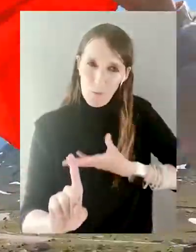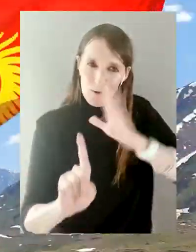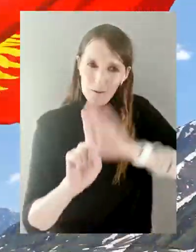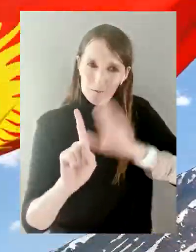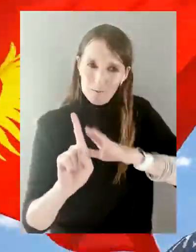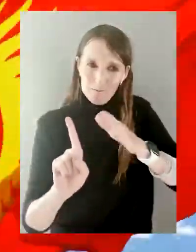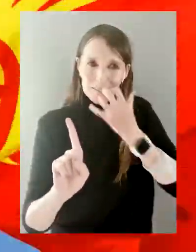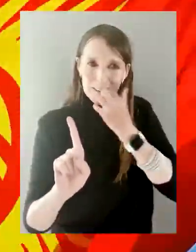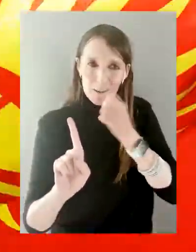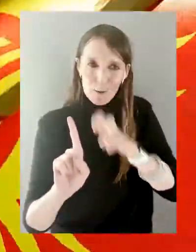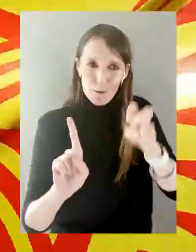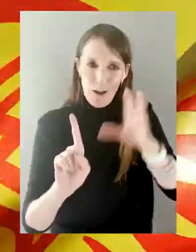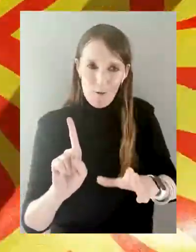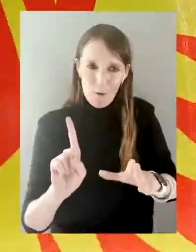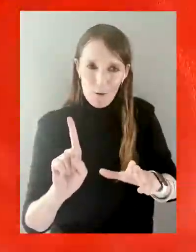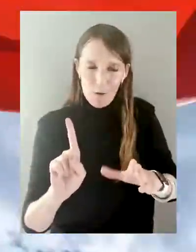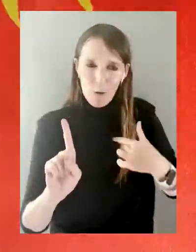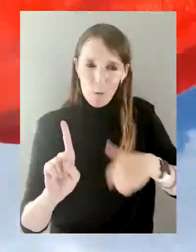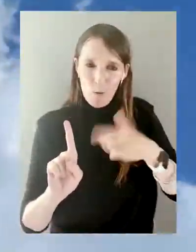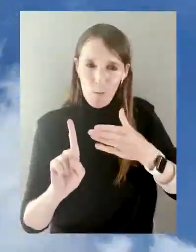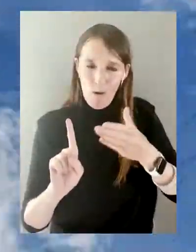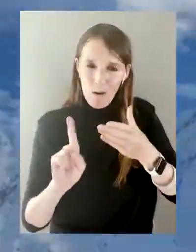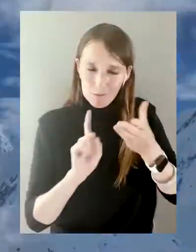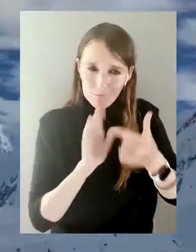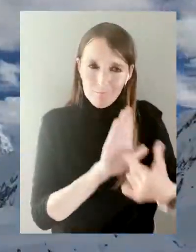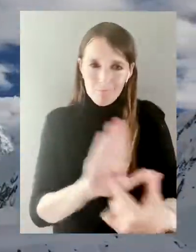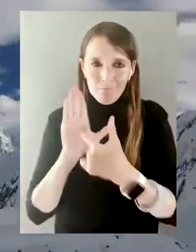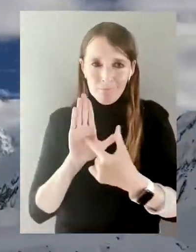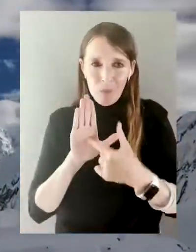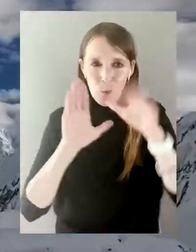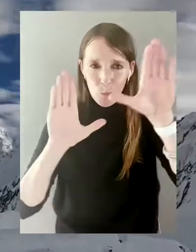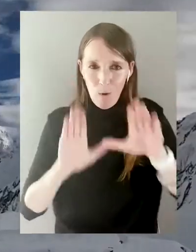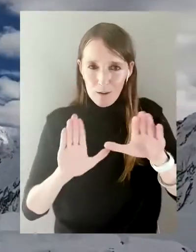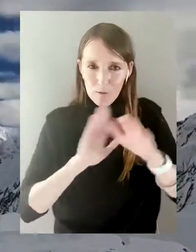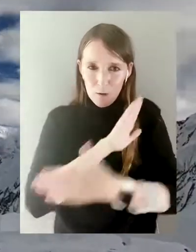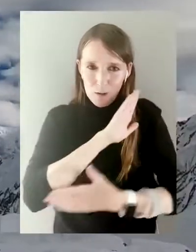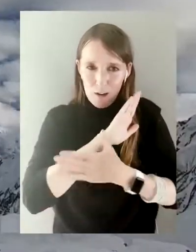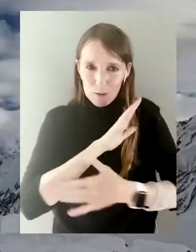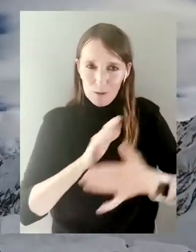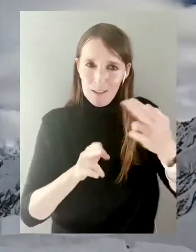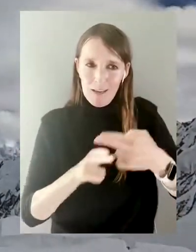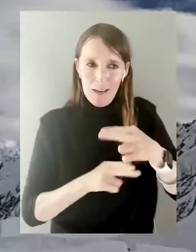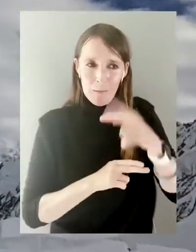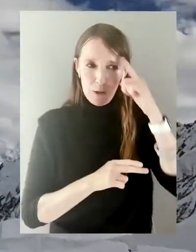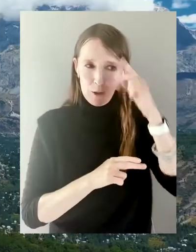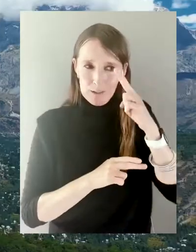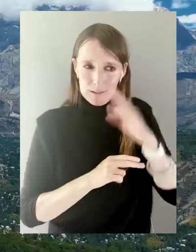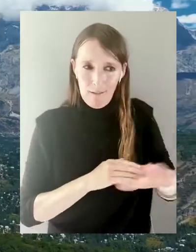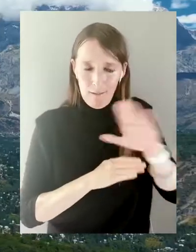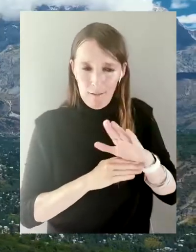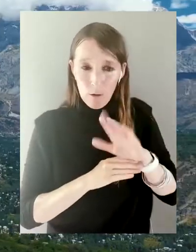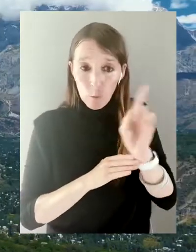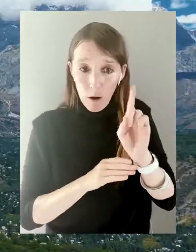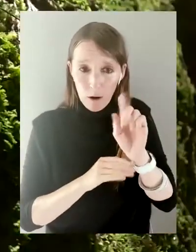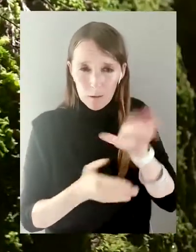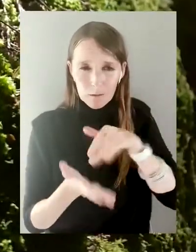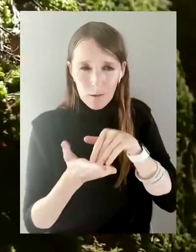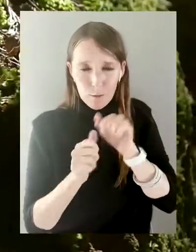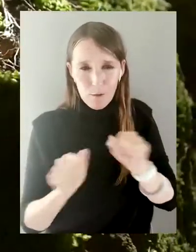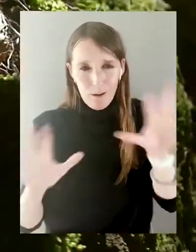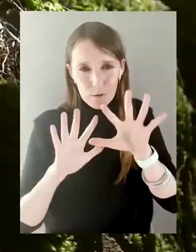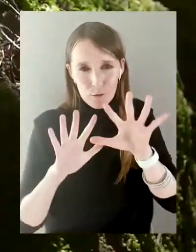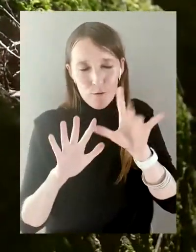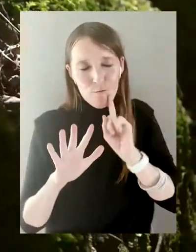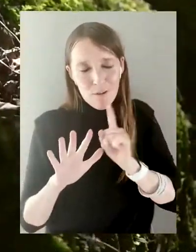Welcome to Kyrgyzstan, dear traveler! We would like to present a wonderful country hidden in the middle of